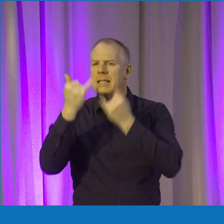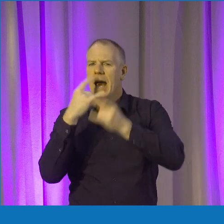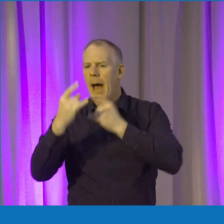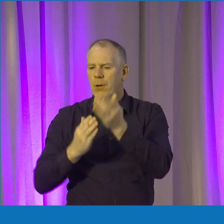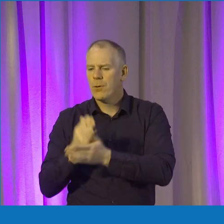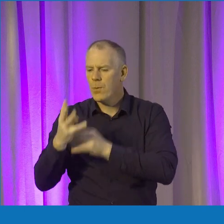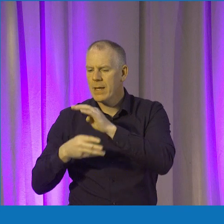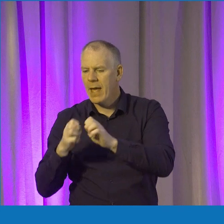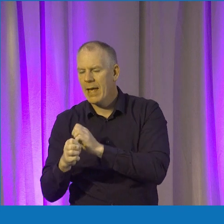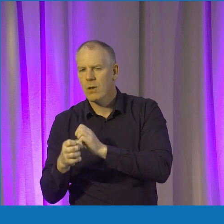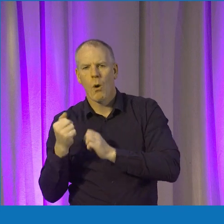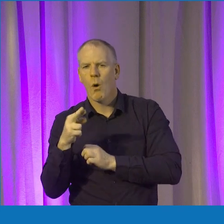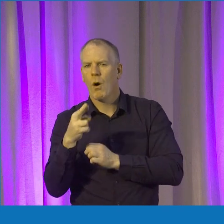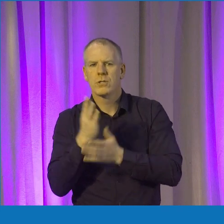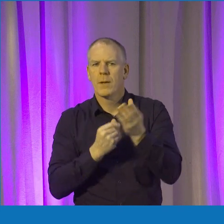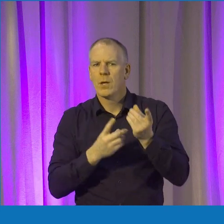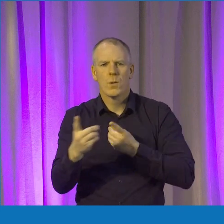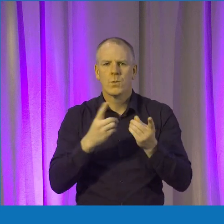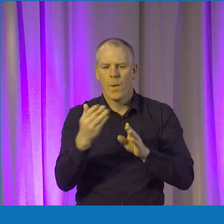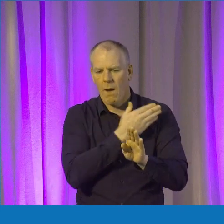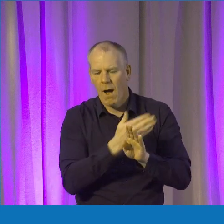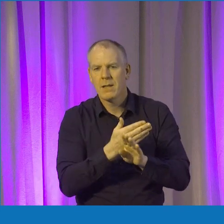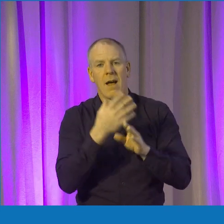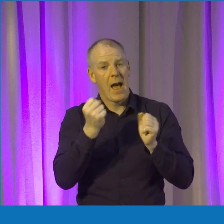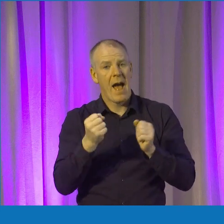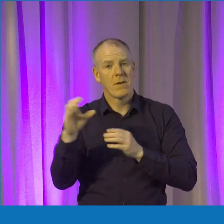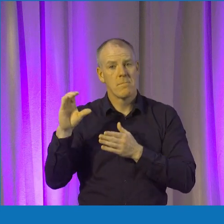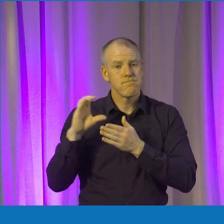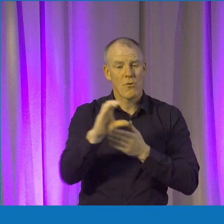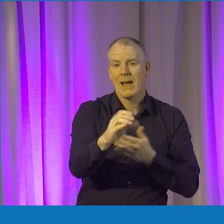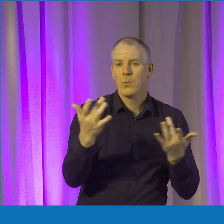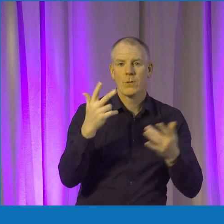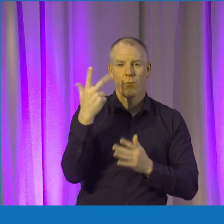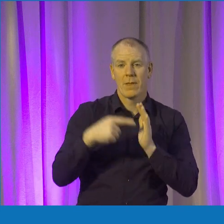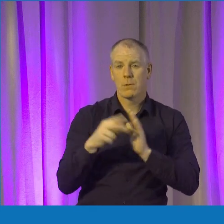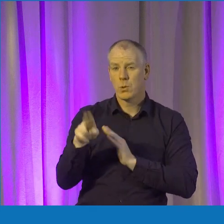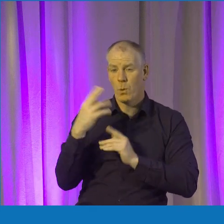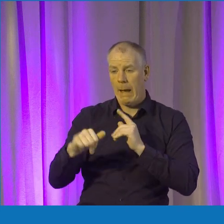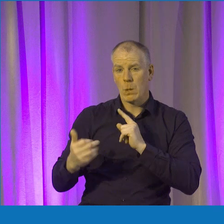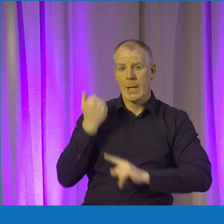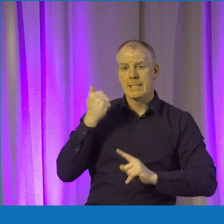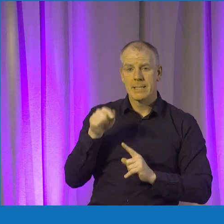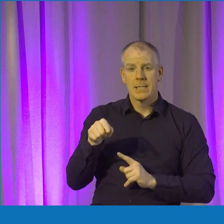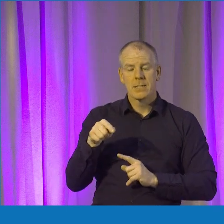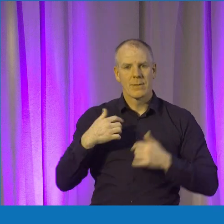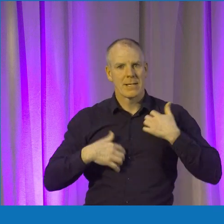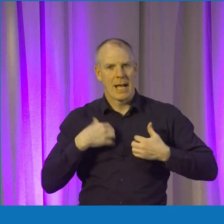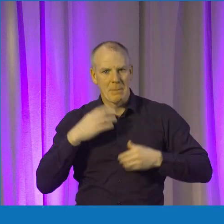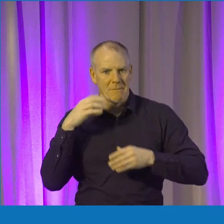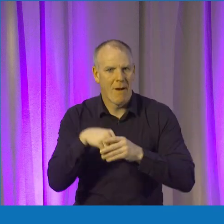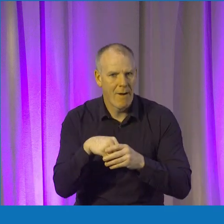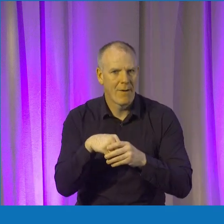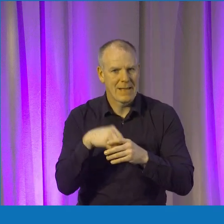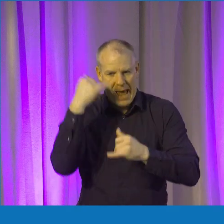or an idea that you've been working on, you can bring it to that. And there's a 3,000 euro prize at the end of that line. So it's exciting to get involved in